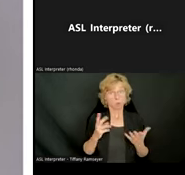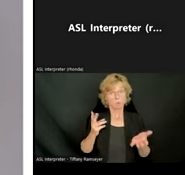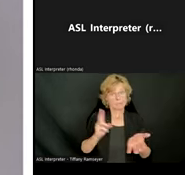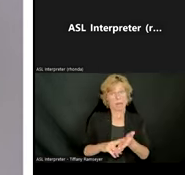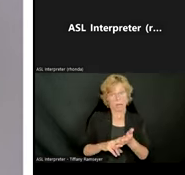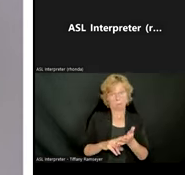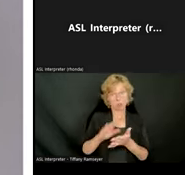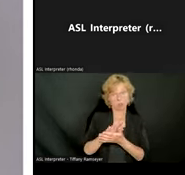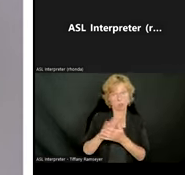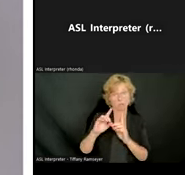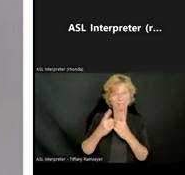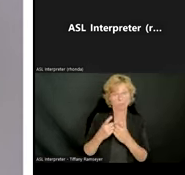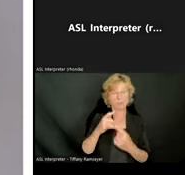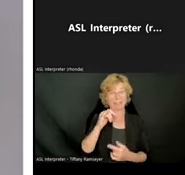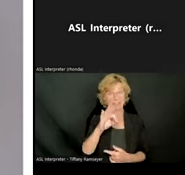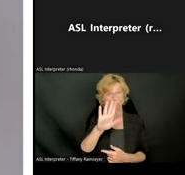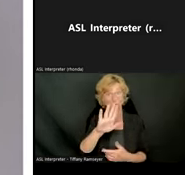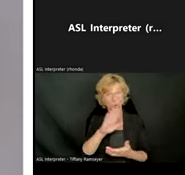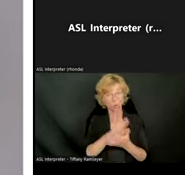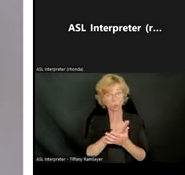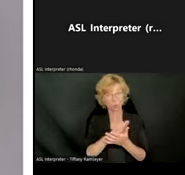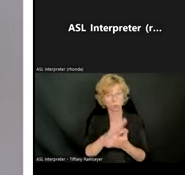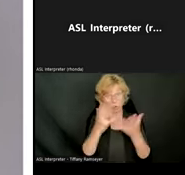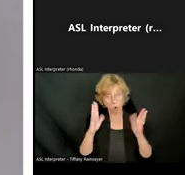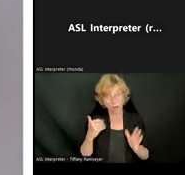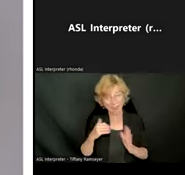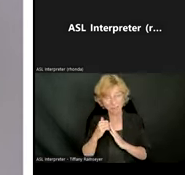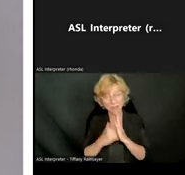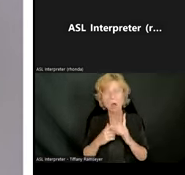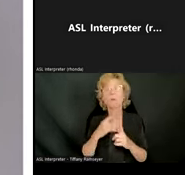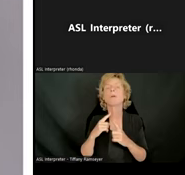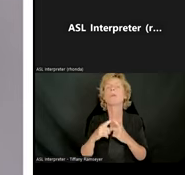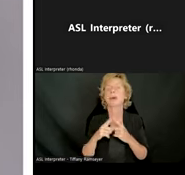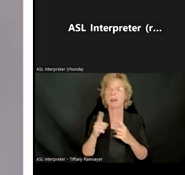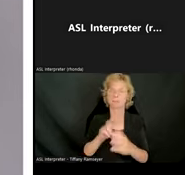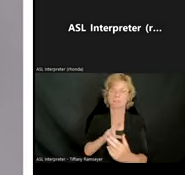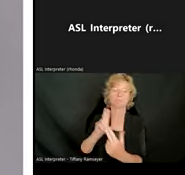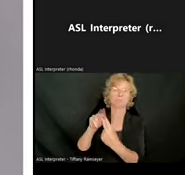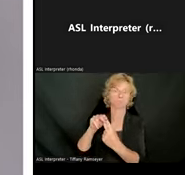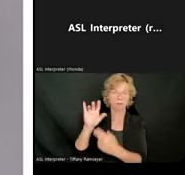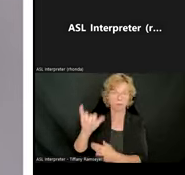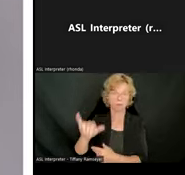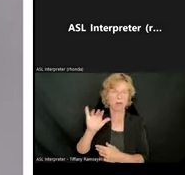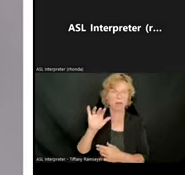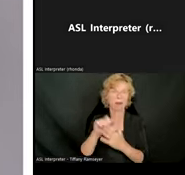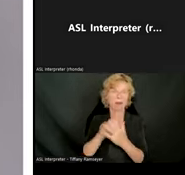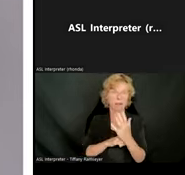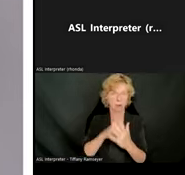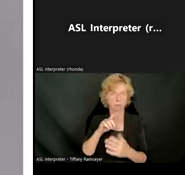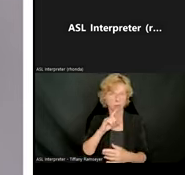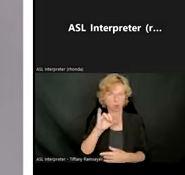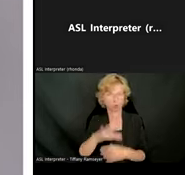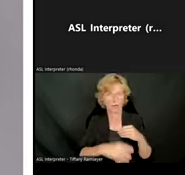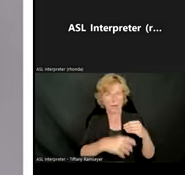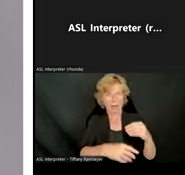school already has an account, get on that account. Make sure you can start adding your students. And as soon as you add your students, start